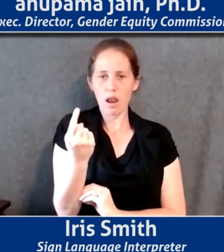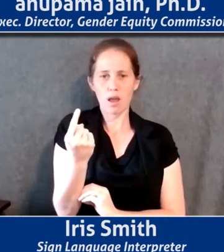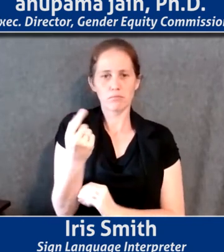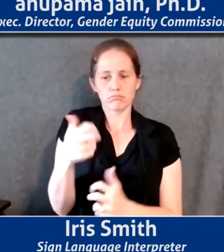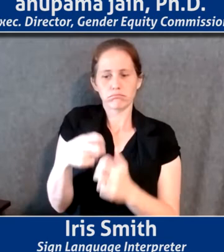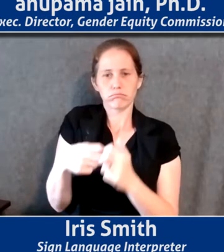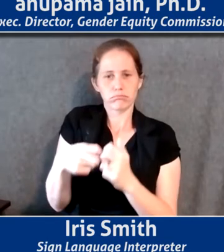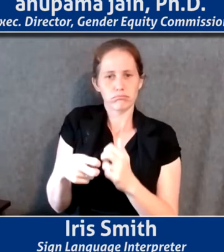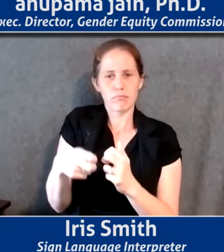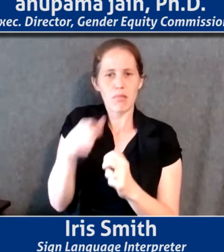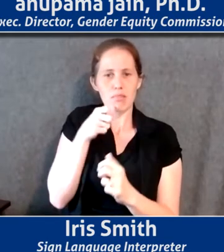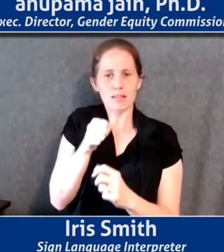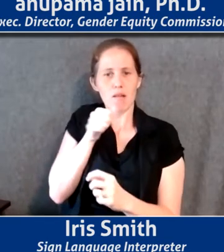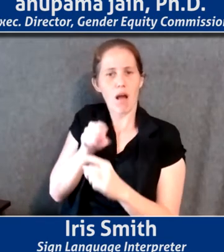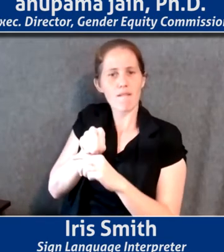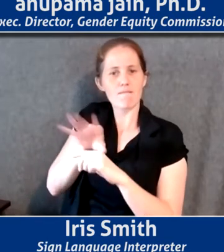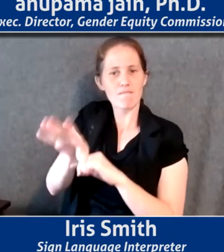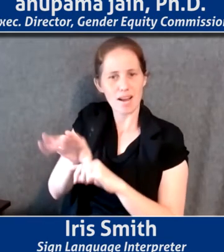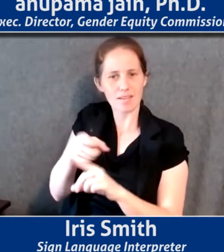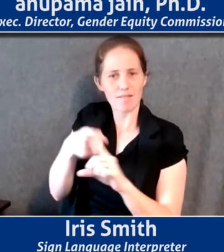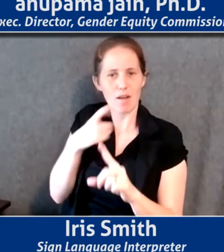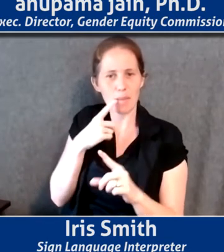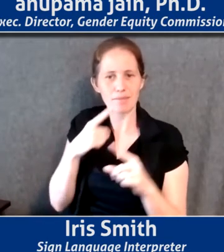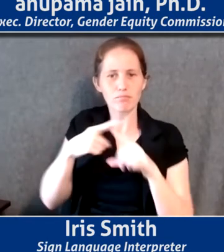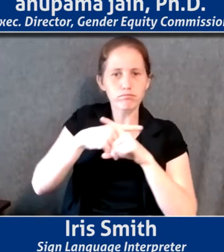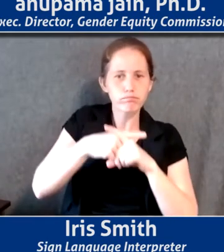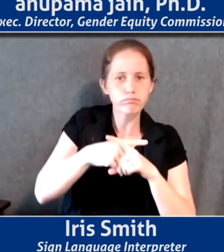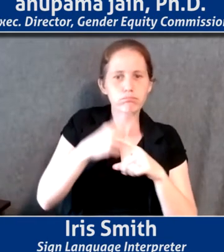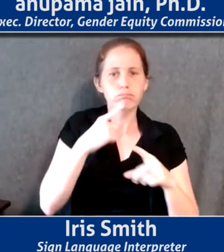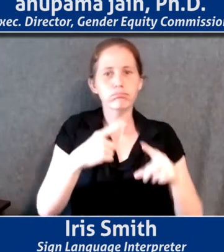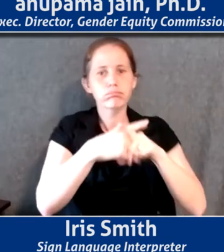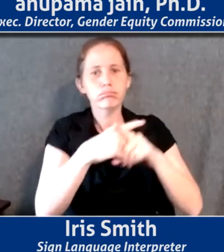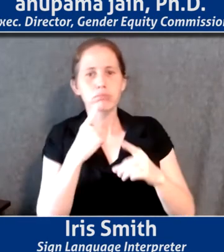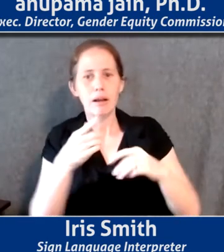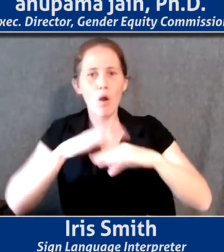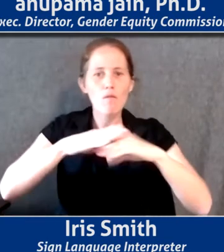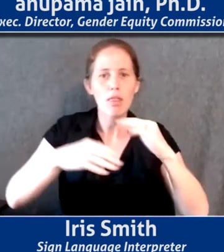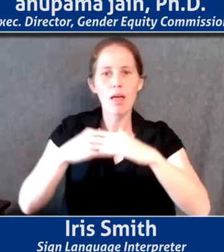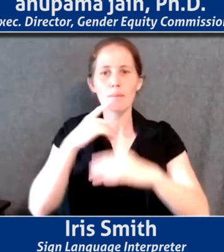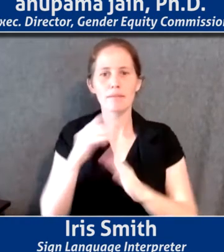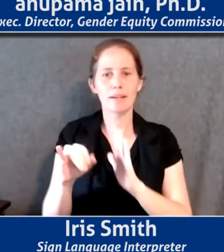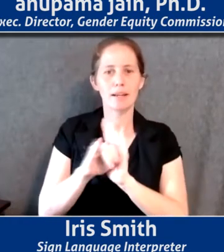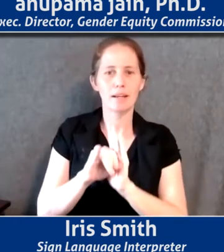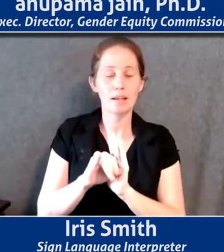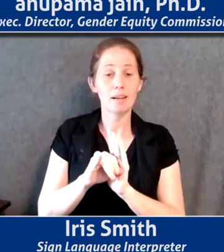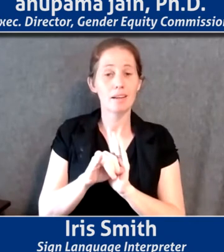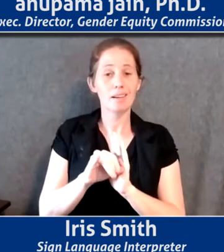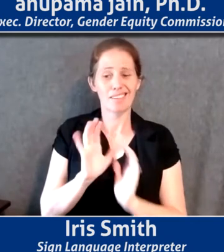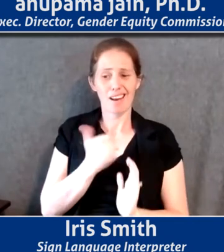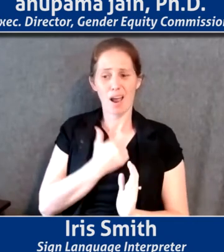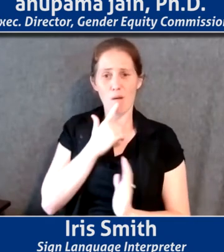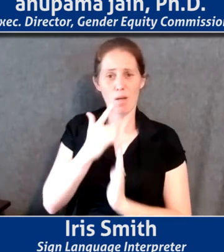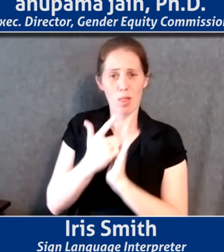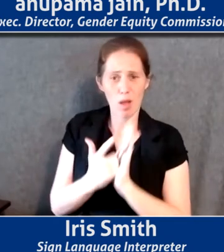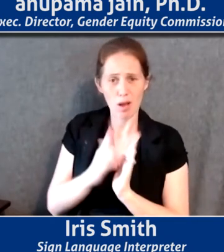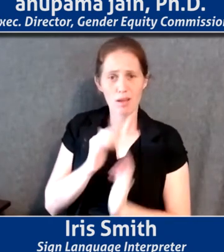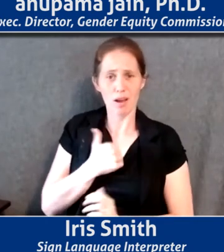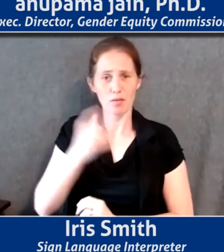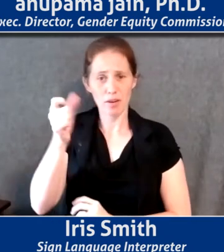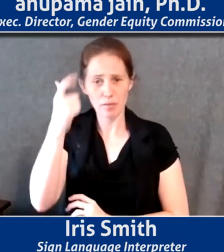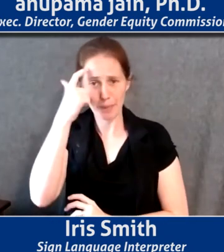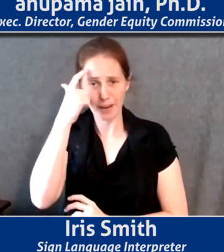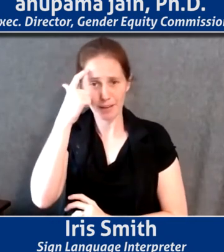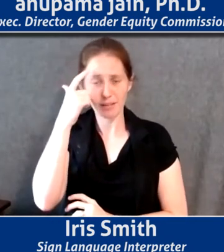unaffected by intersections and overlaps of identities. And our laws and our governments have